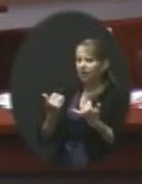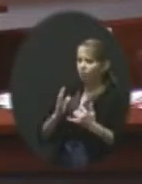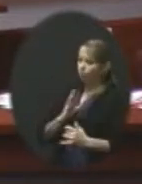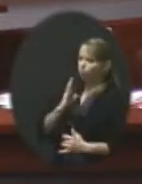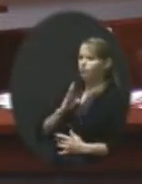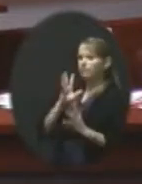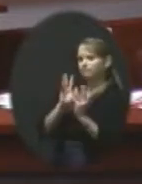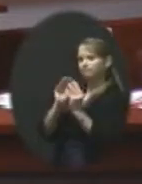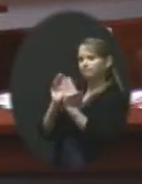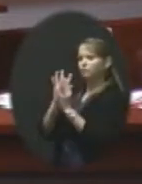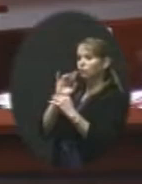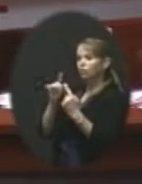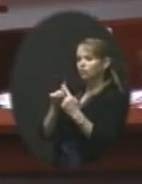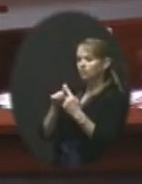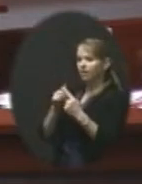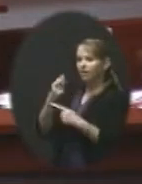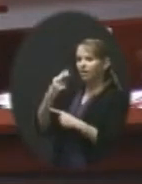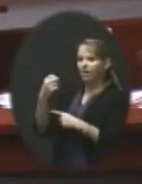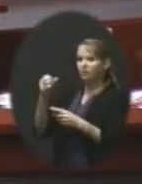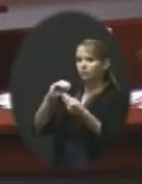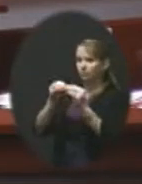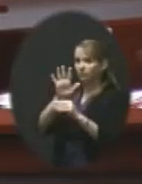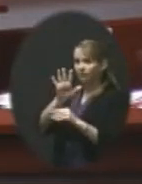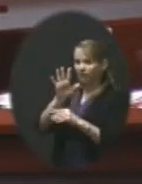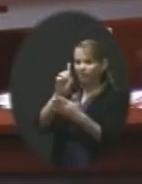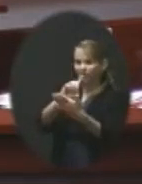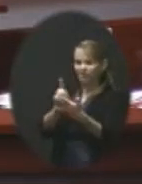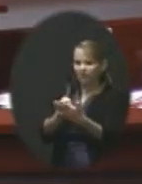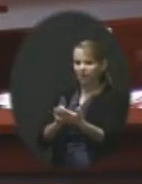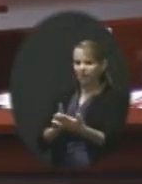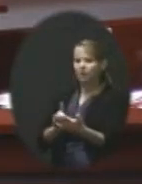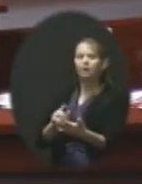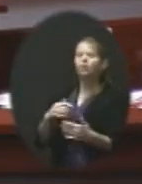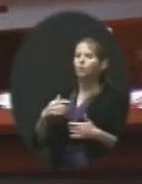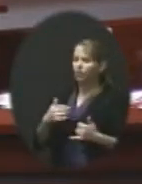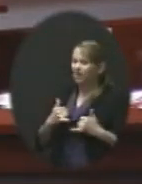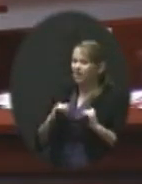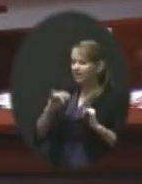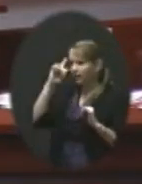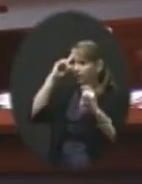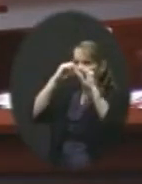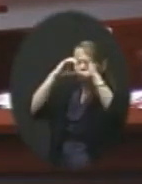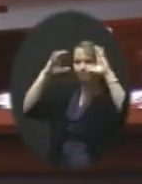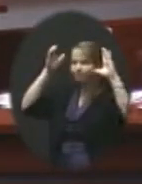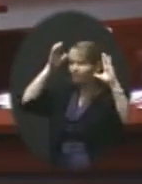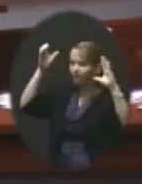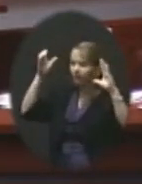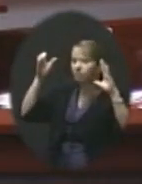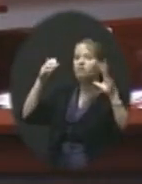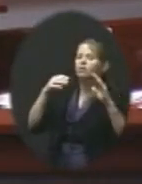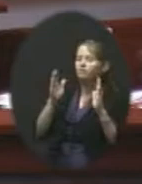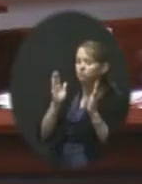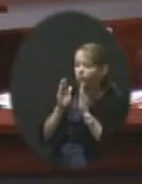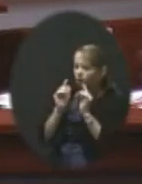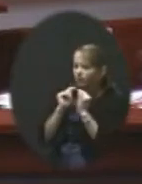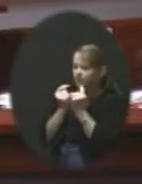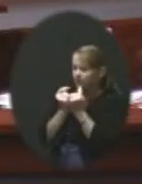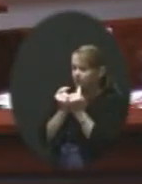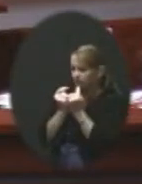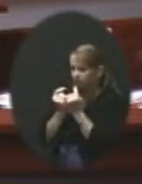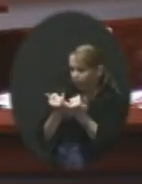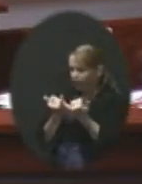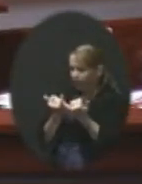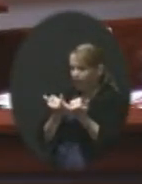about the design of high school number five. And again, we're just at the visioning concept level. We have a small team that's going to grow bigger.